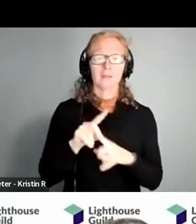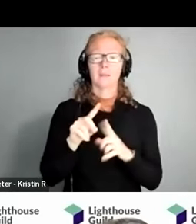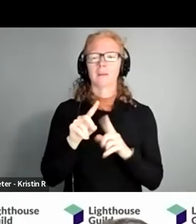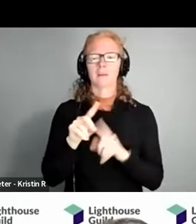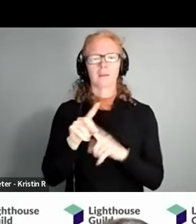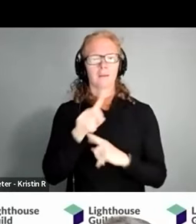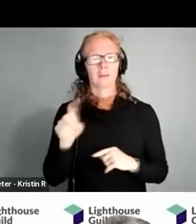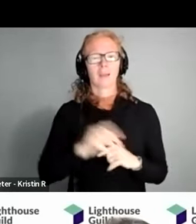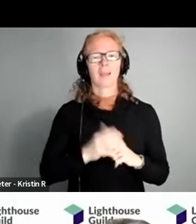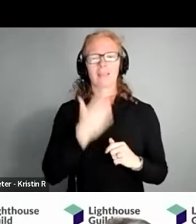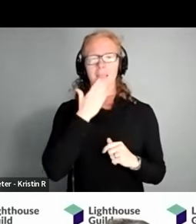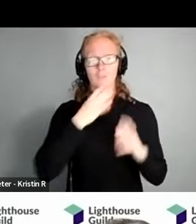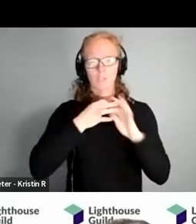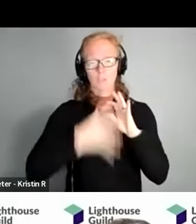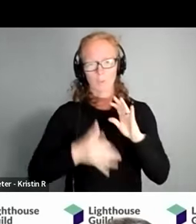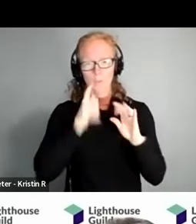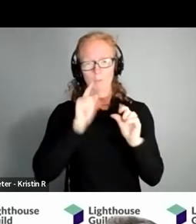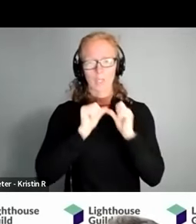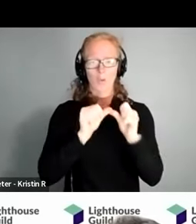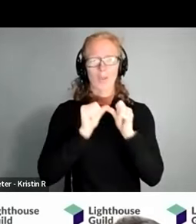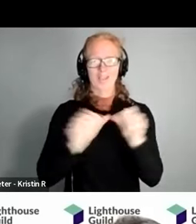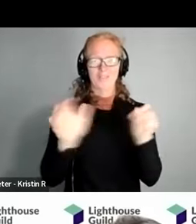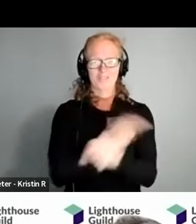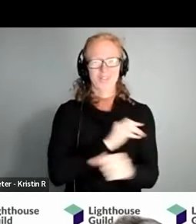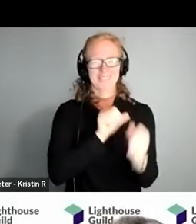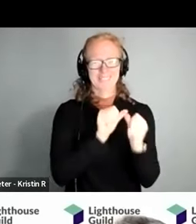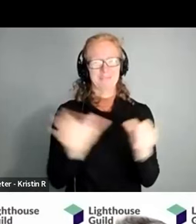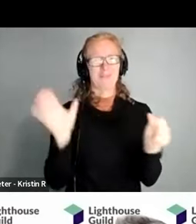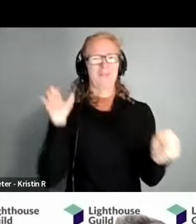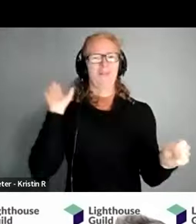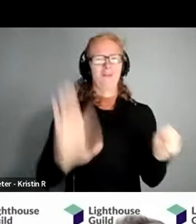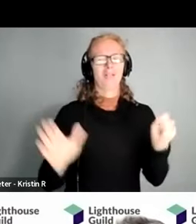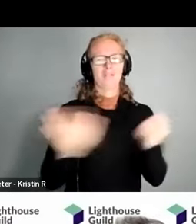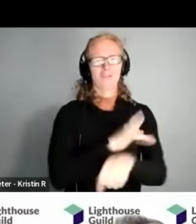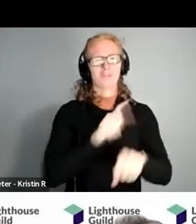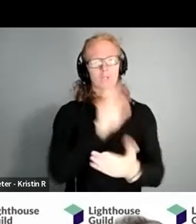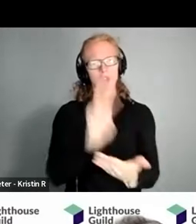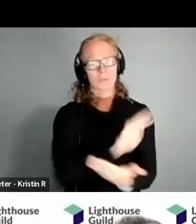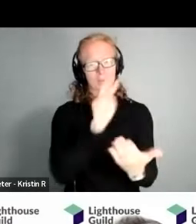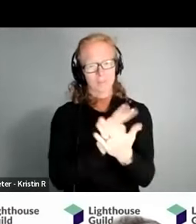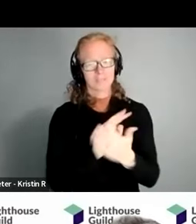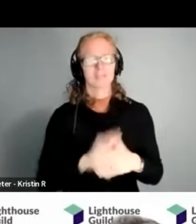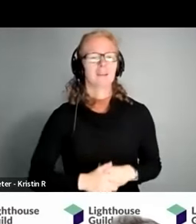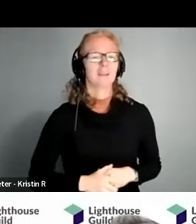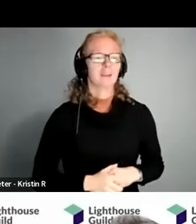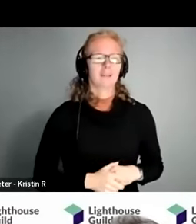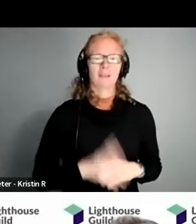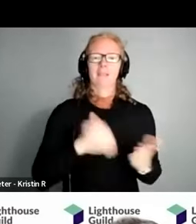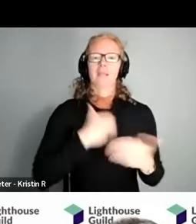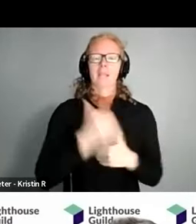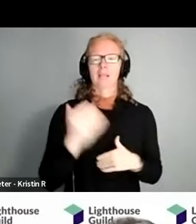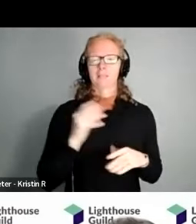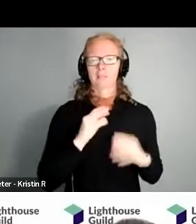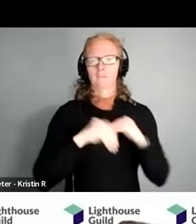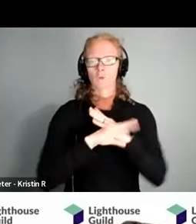our sign language interpreter who's been going full steam ahead the entire almost two hours our next virtual